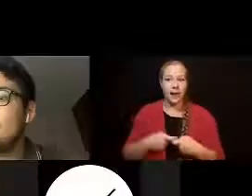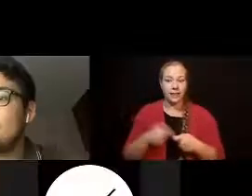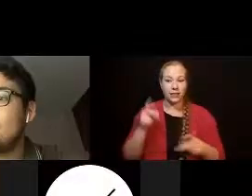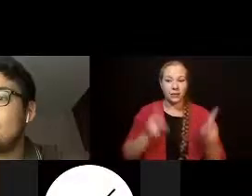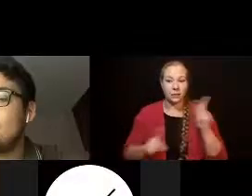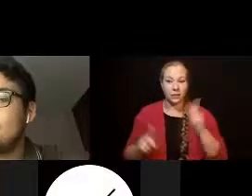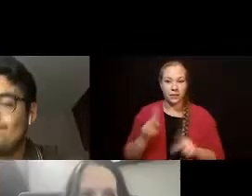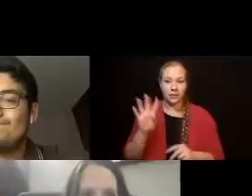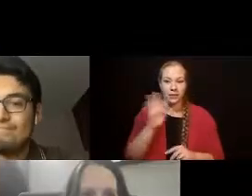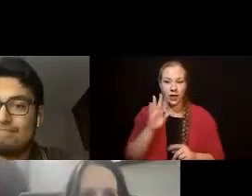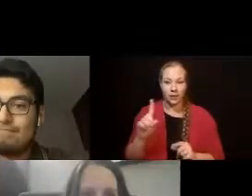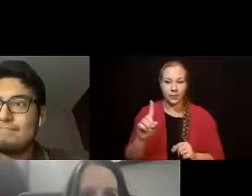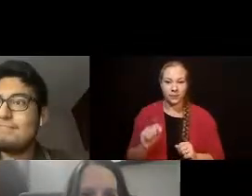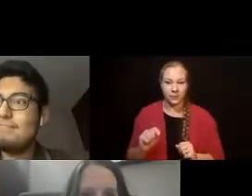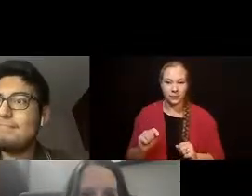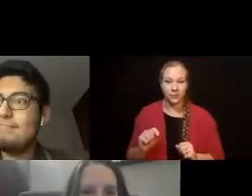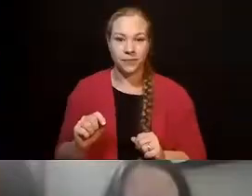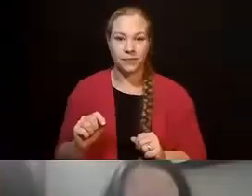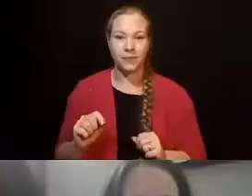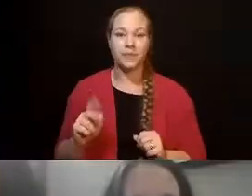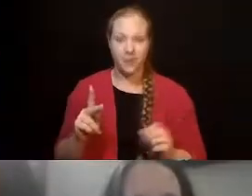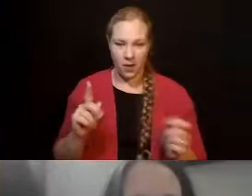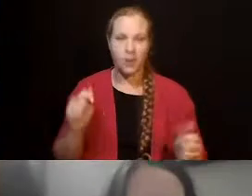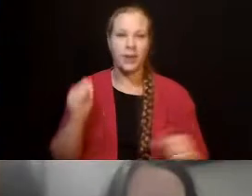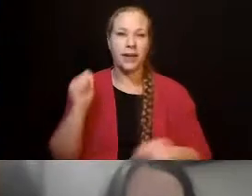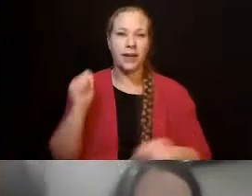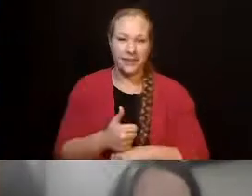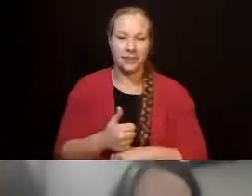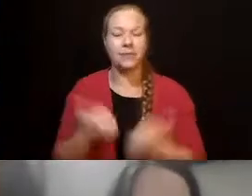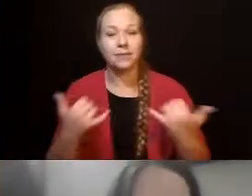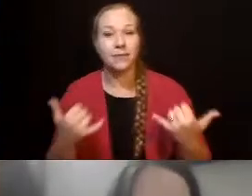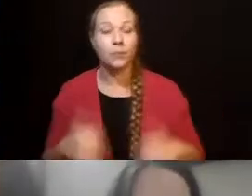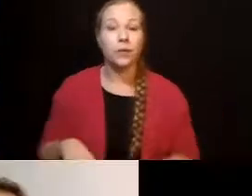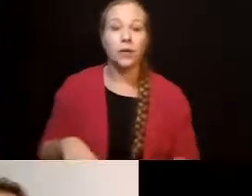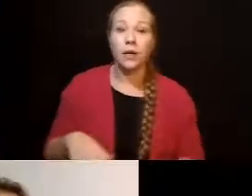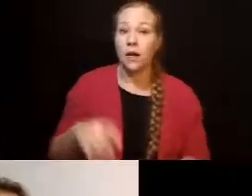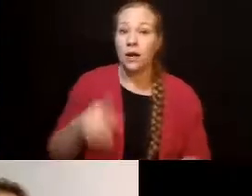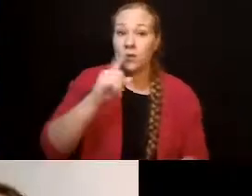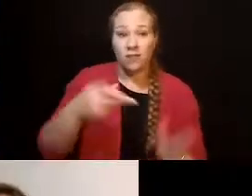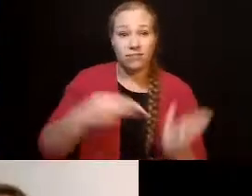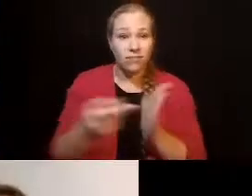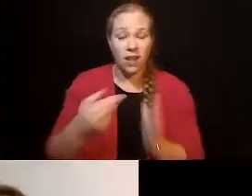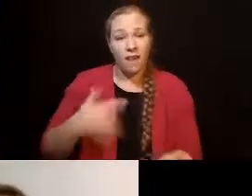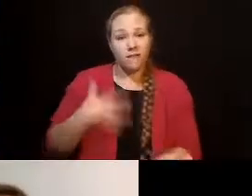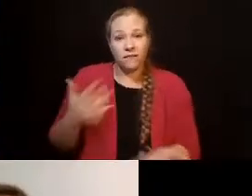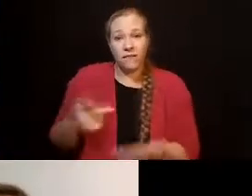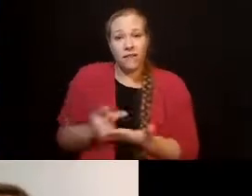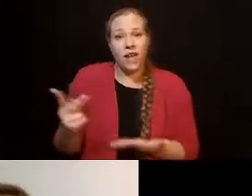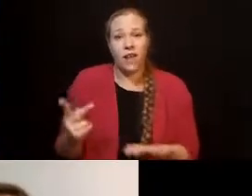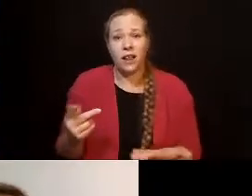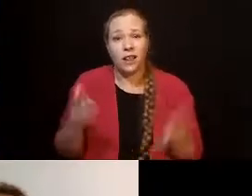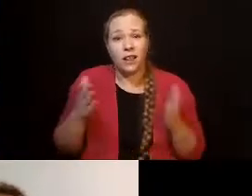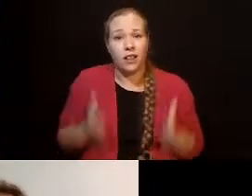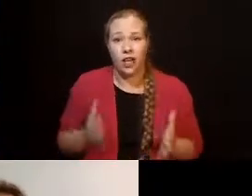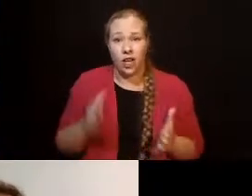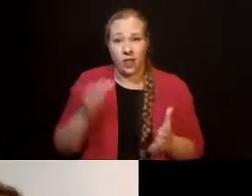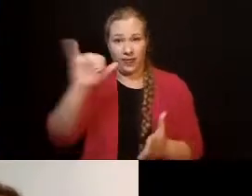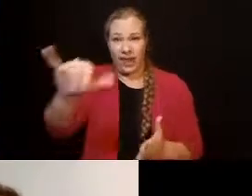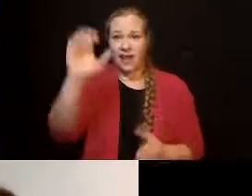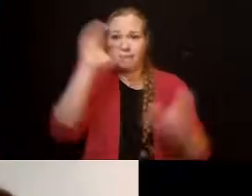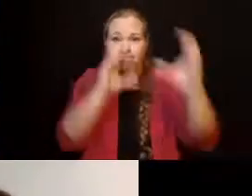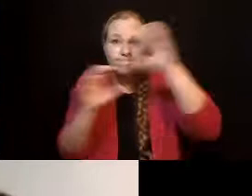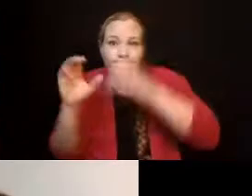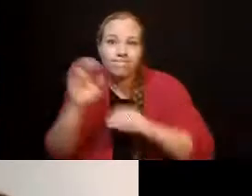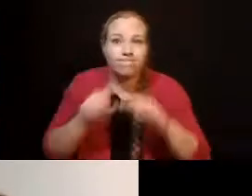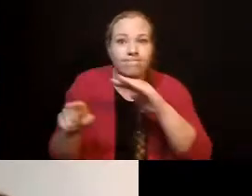Our sons and daughters don't know if they like something if they haven't been explored to. They haven't had